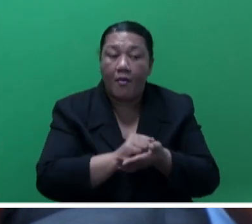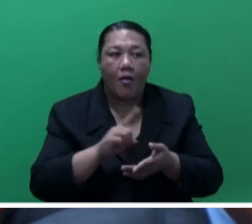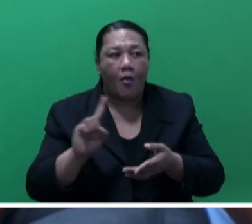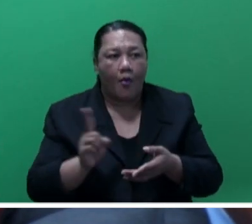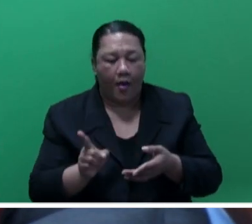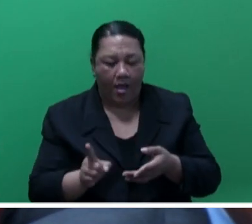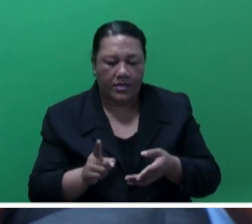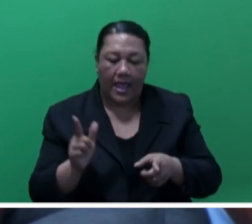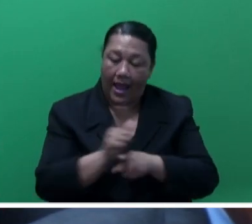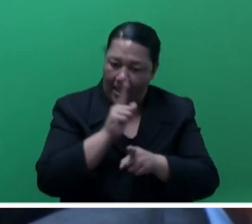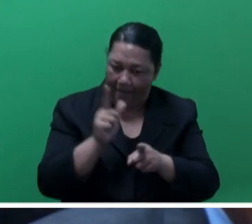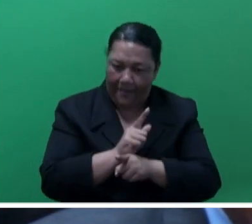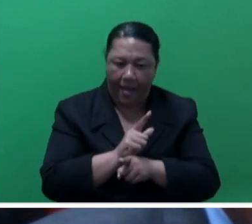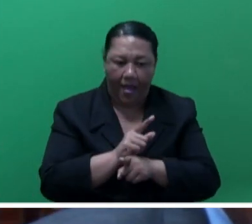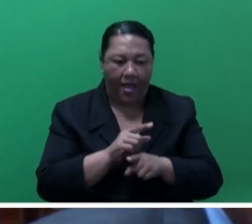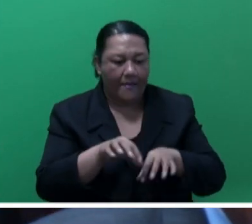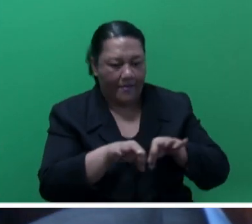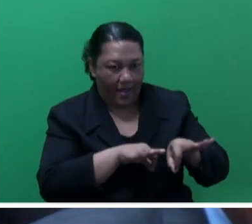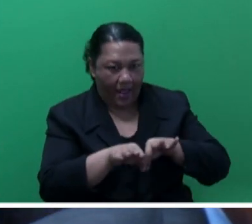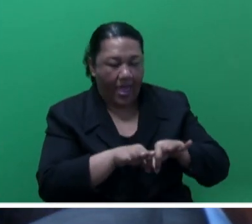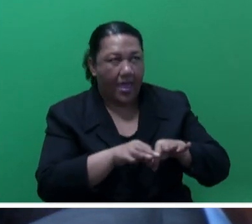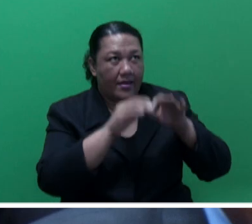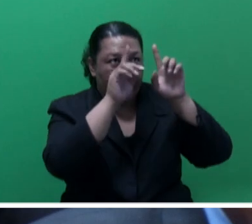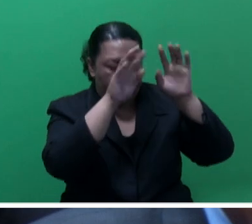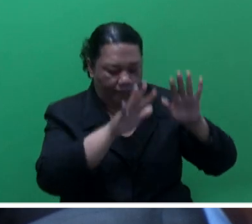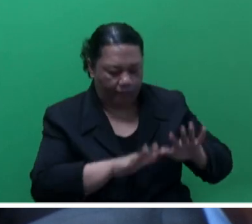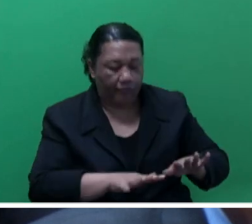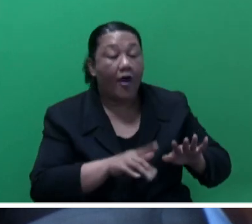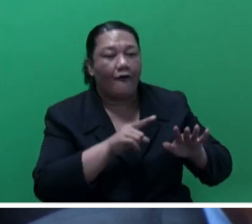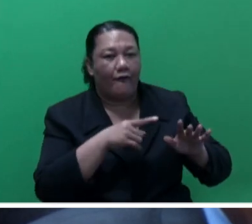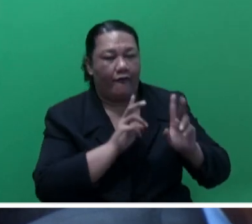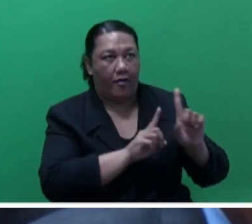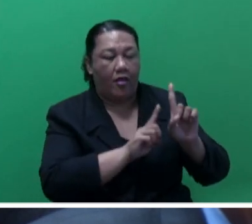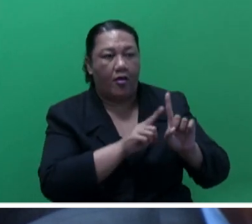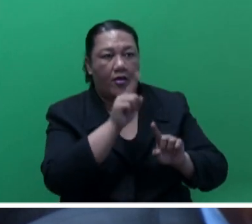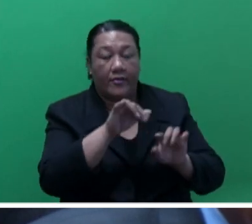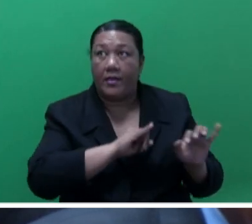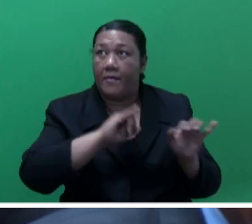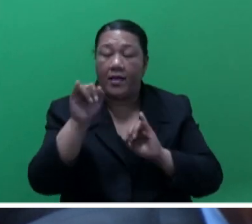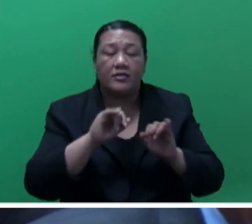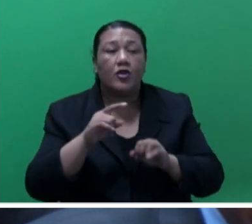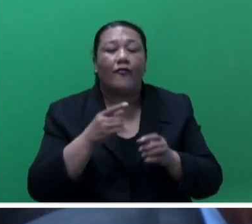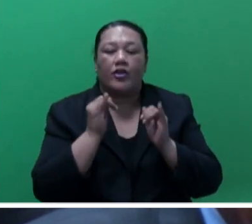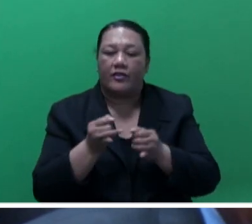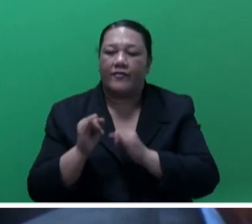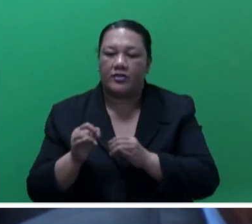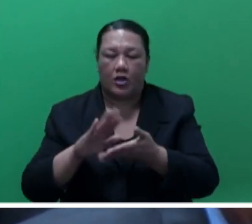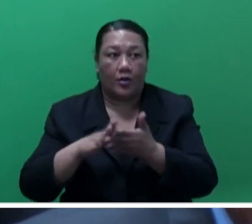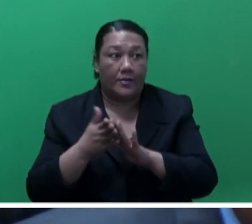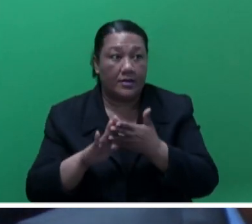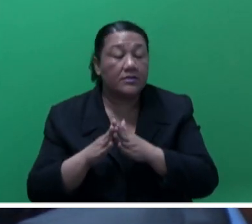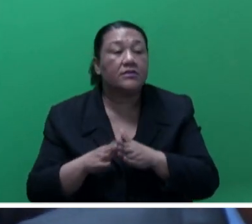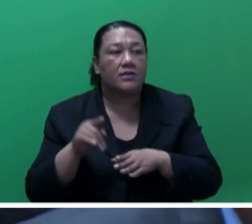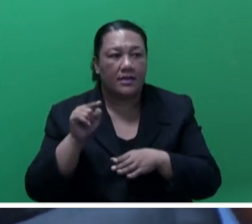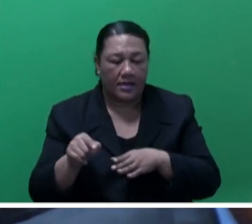that forces the socio-economic benefits of migration for individuals and communities in alliance